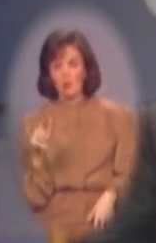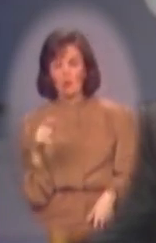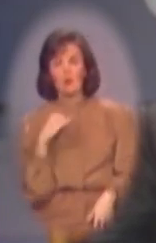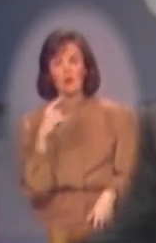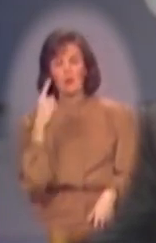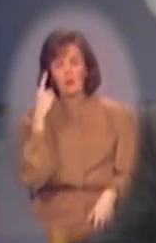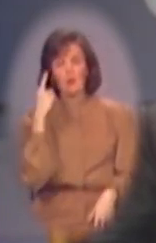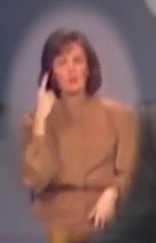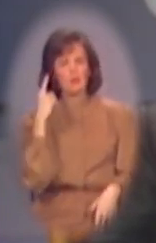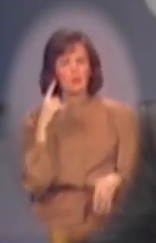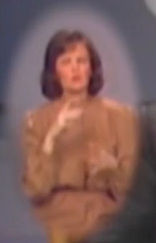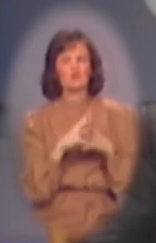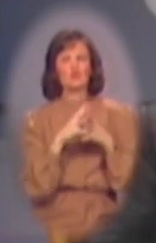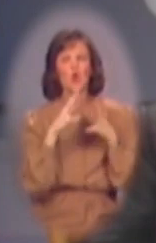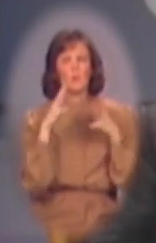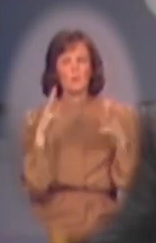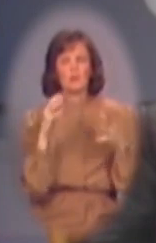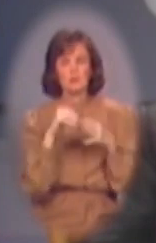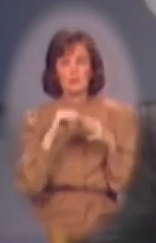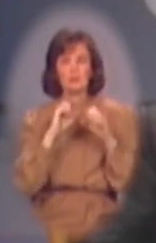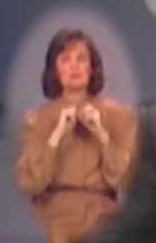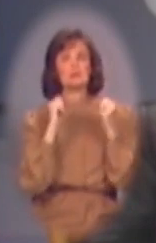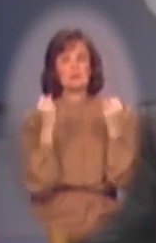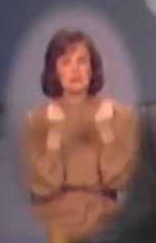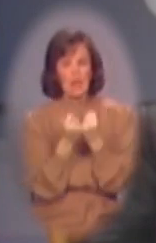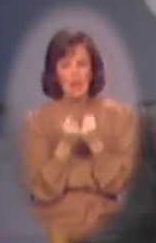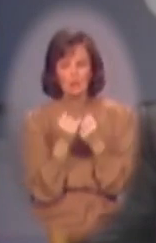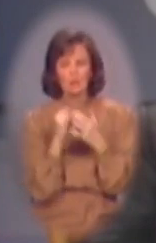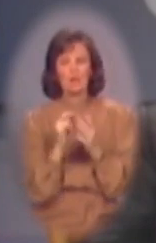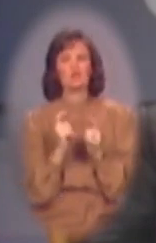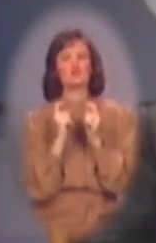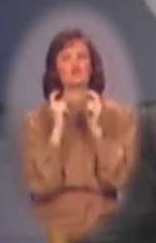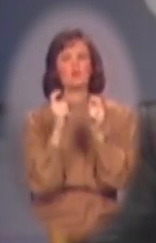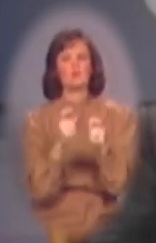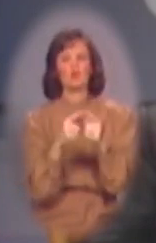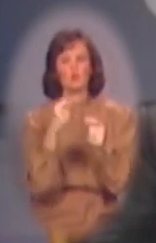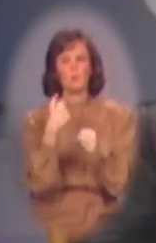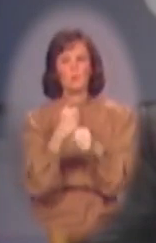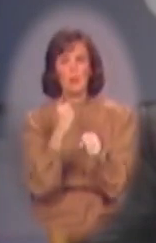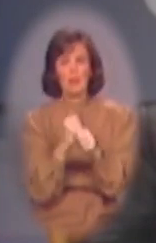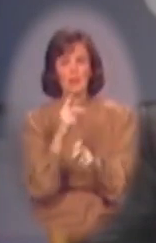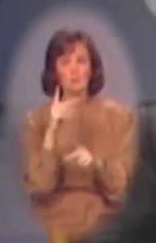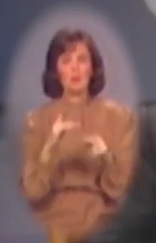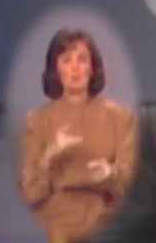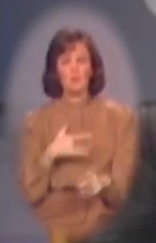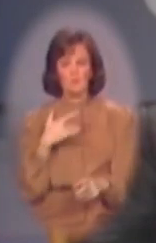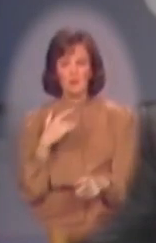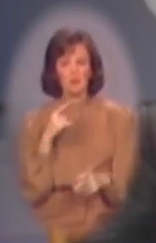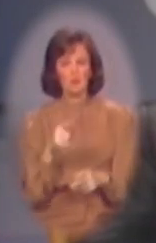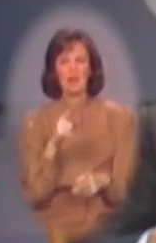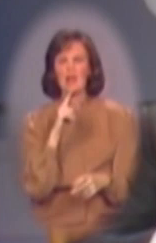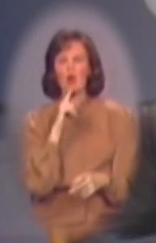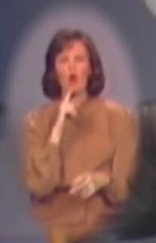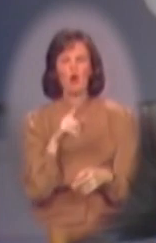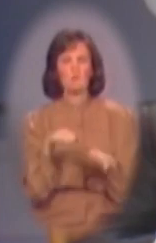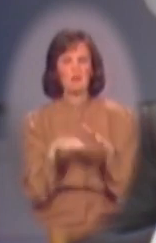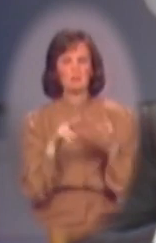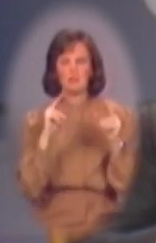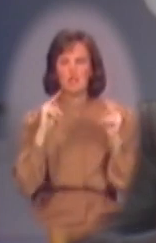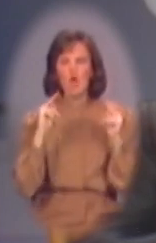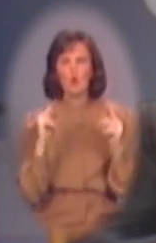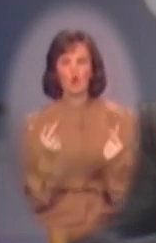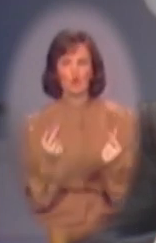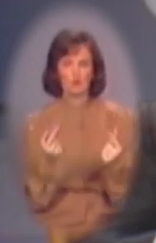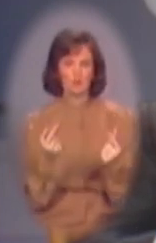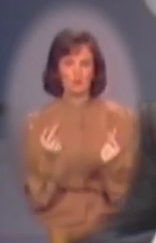I think there has been so much in our society that has contributed to making people feel that they are basically no